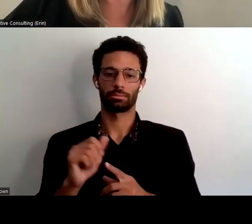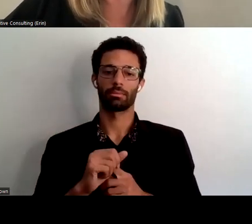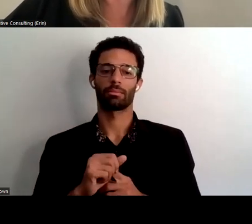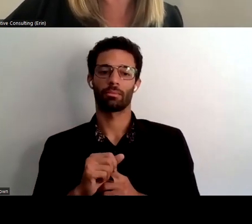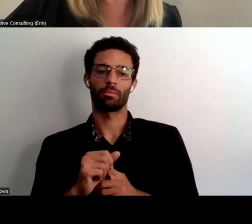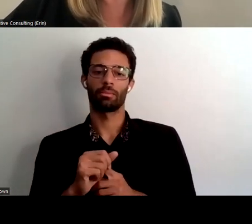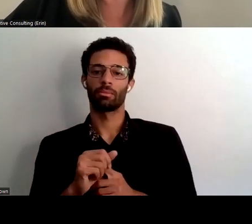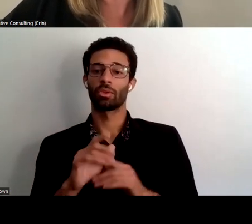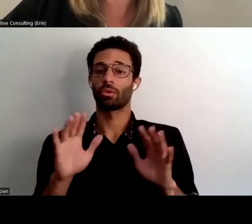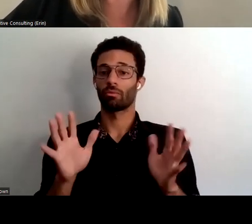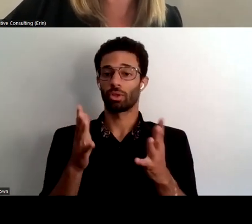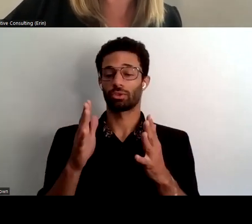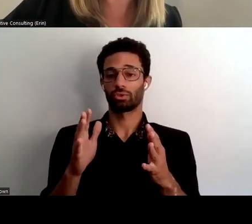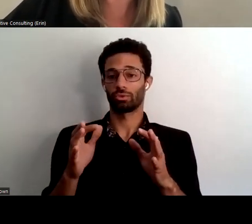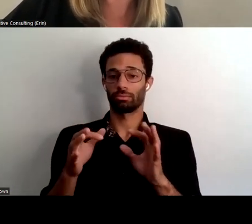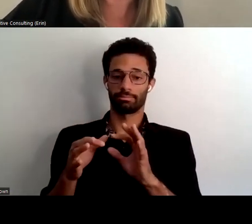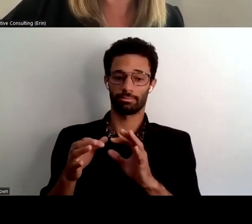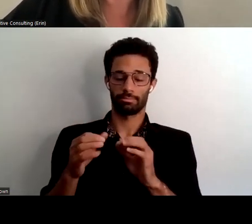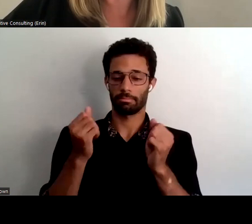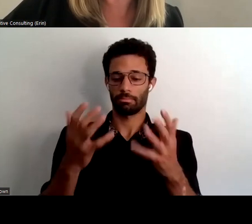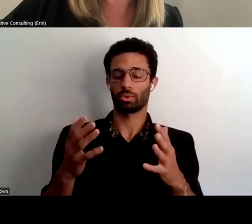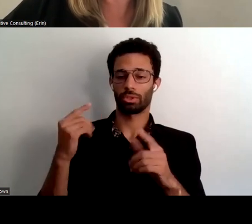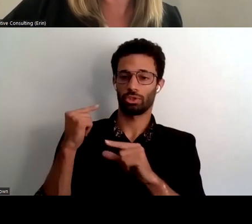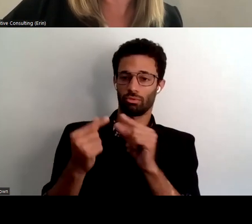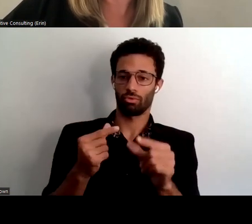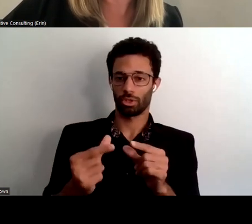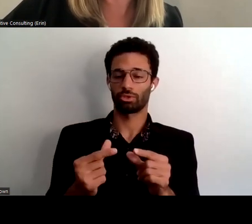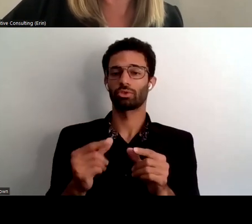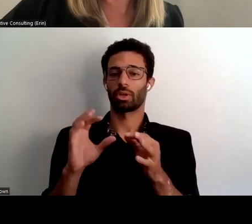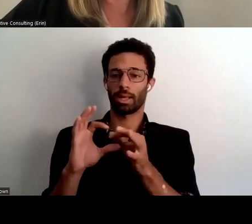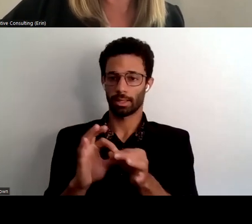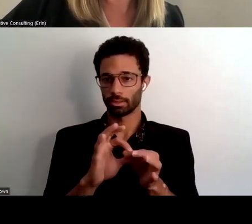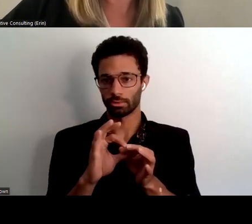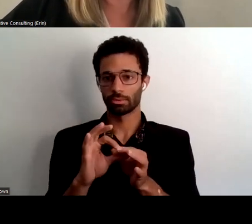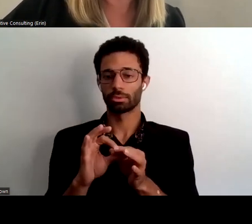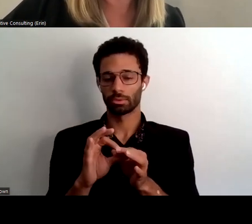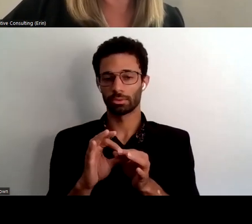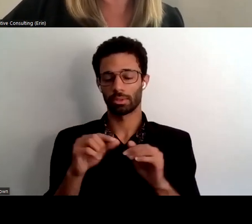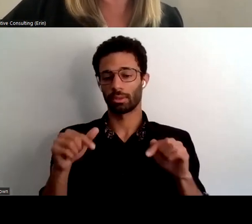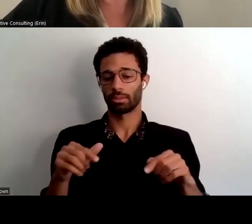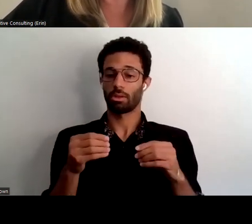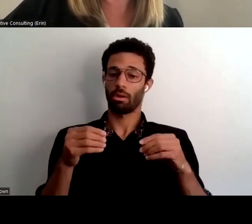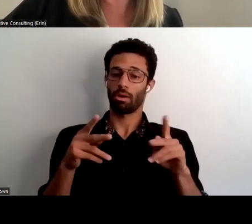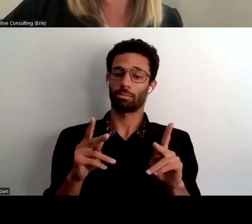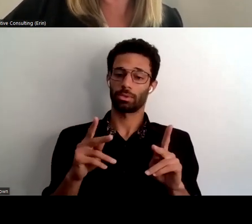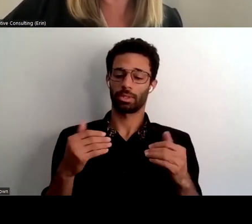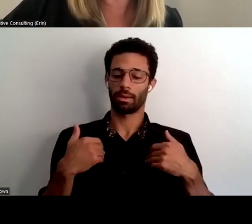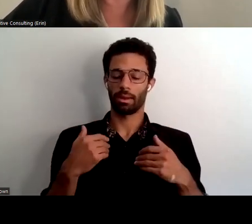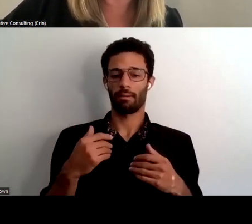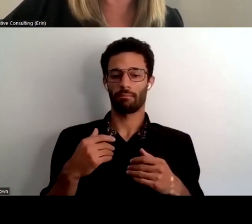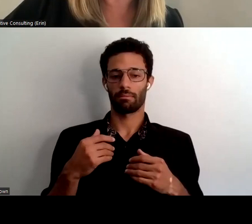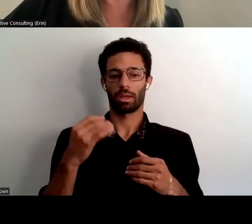intergenerational connections across programs um so this was seen as an opportunity uh specific ideas for program